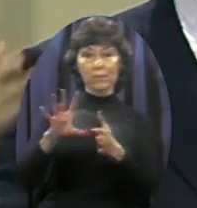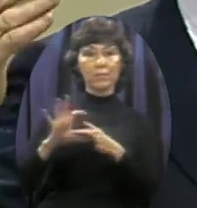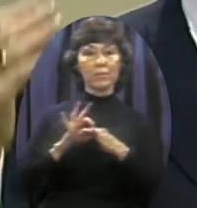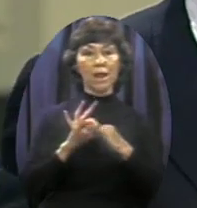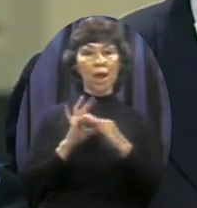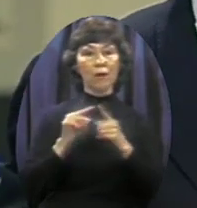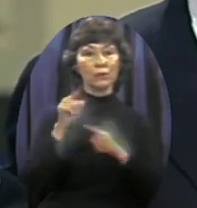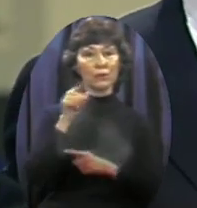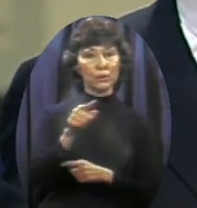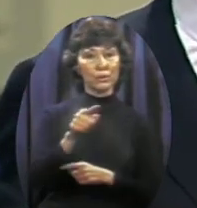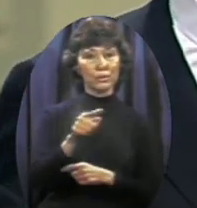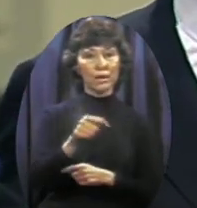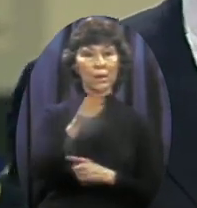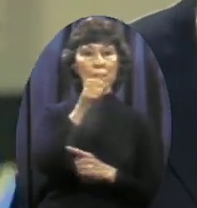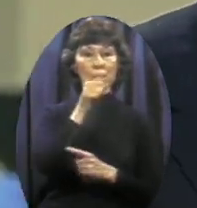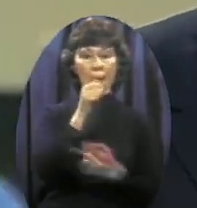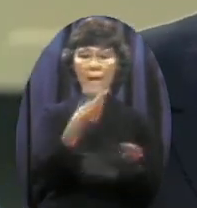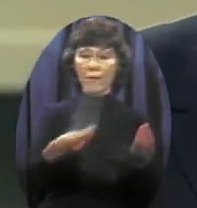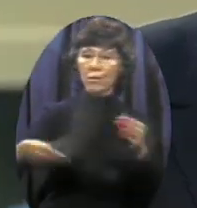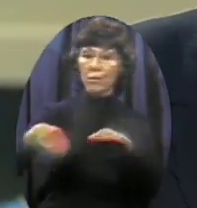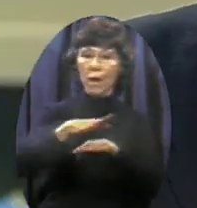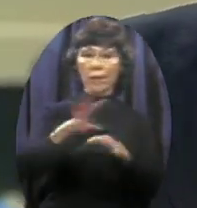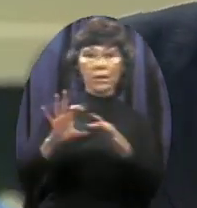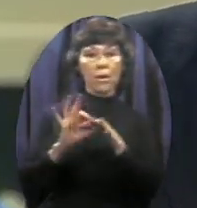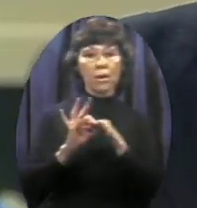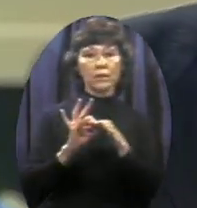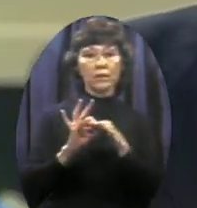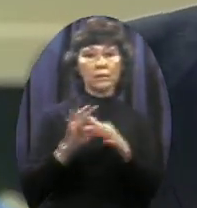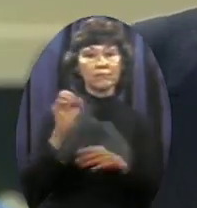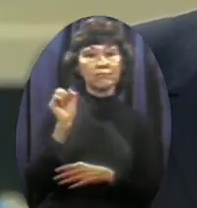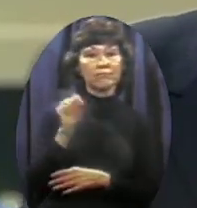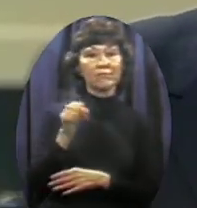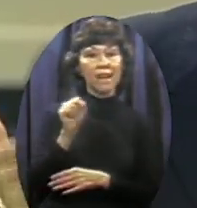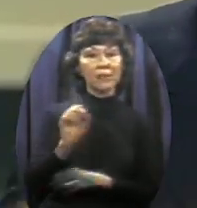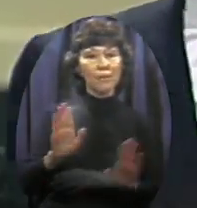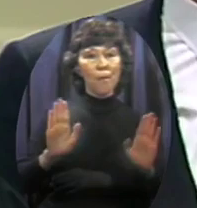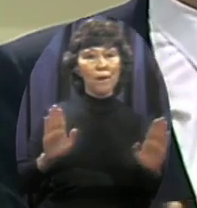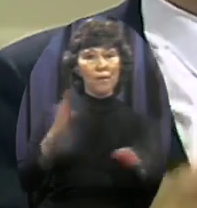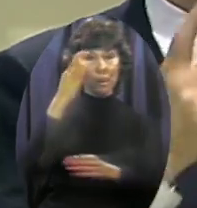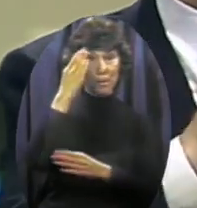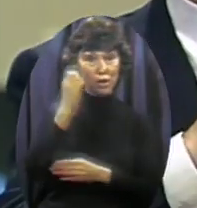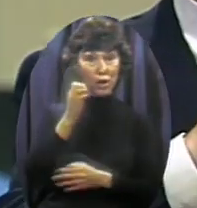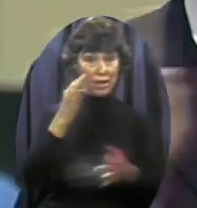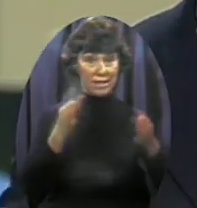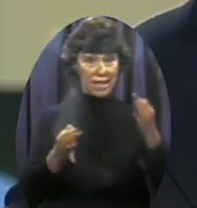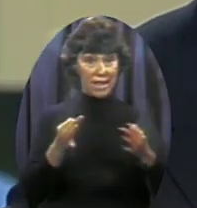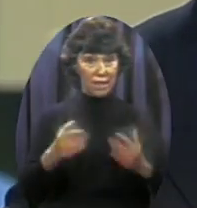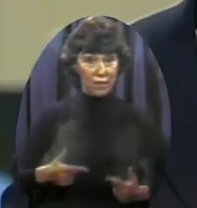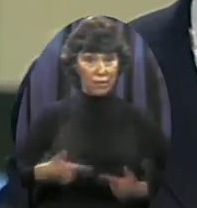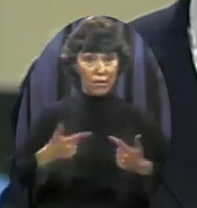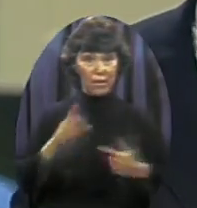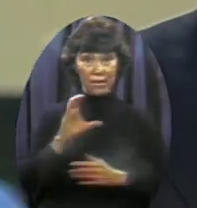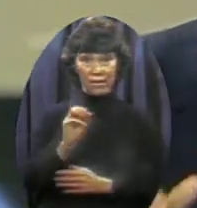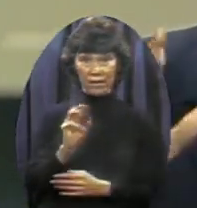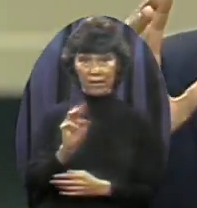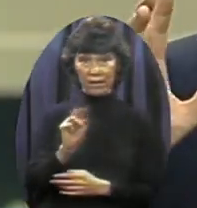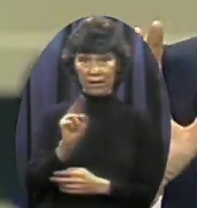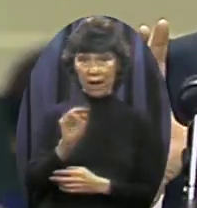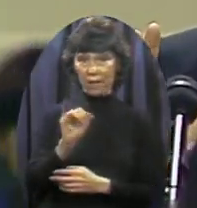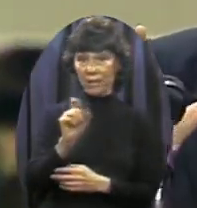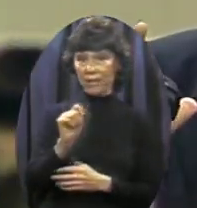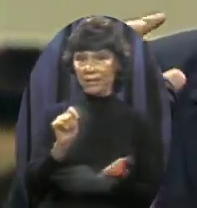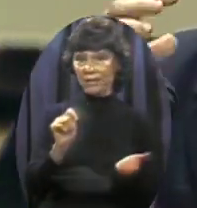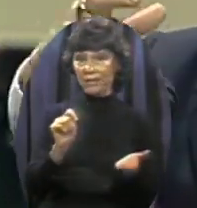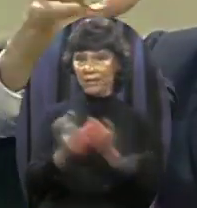Private property ownership You say, big deal Yes, it is Because if you lived in a communist nation You own nothing Where